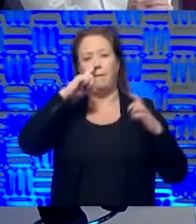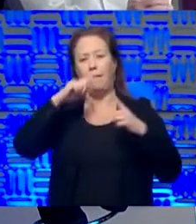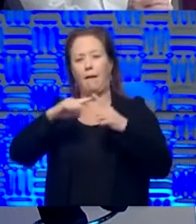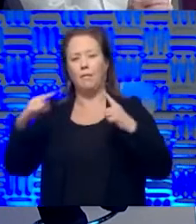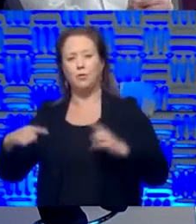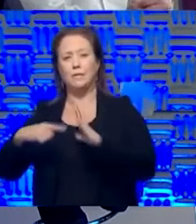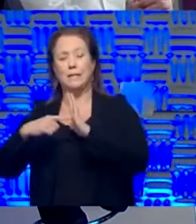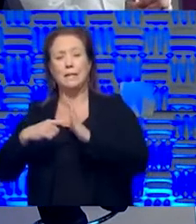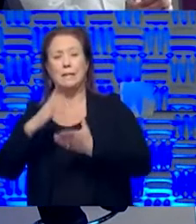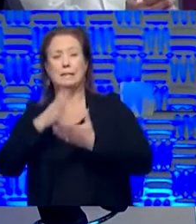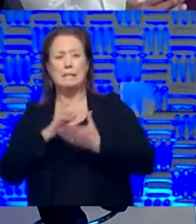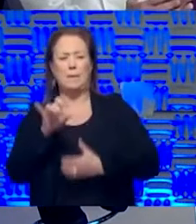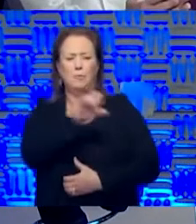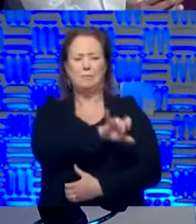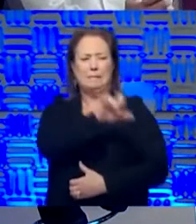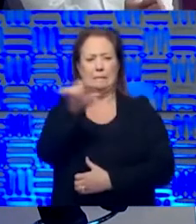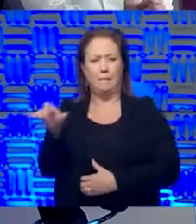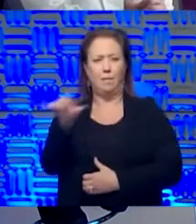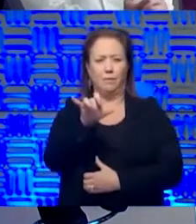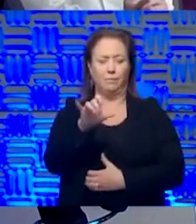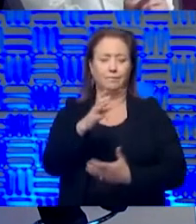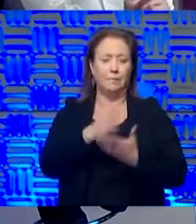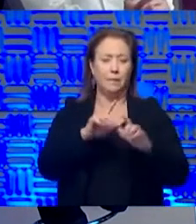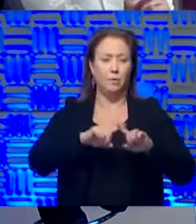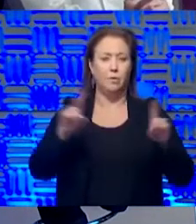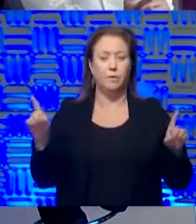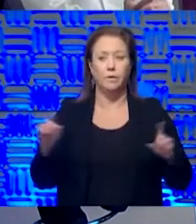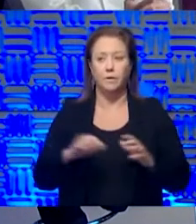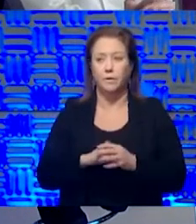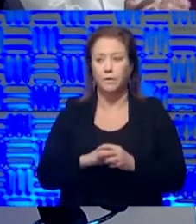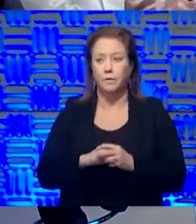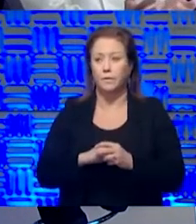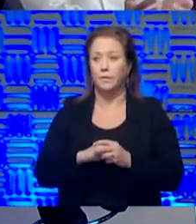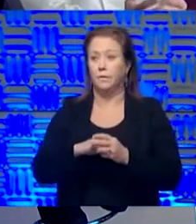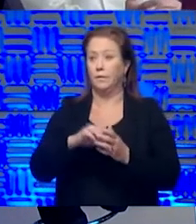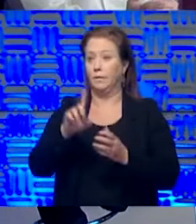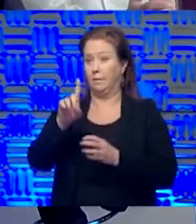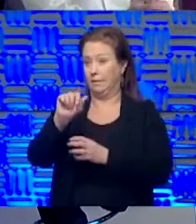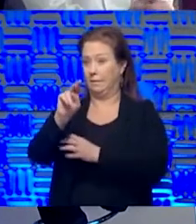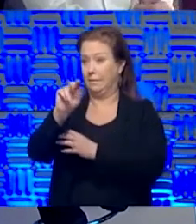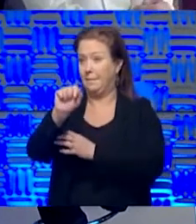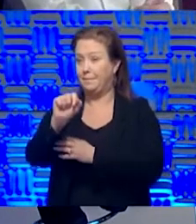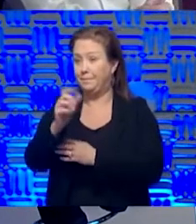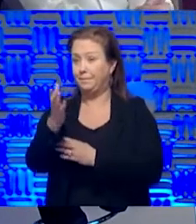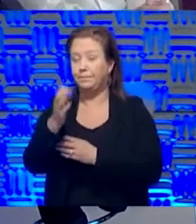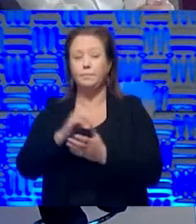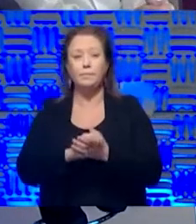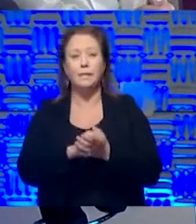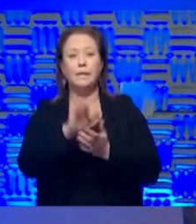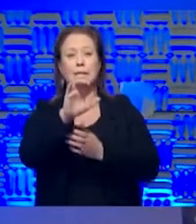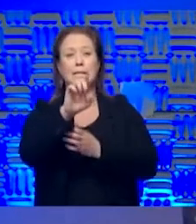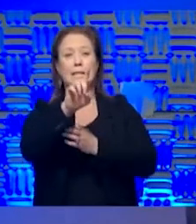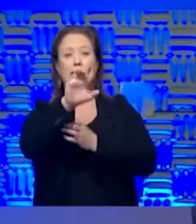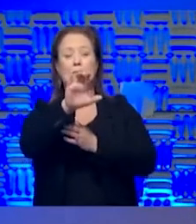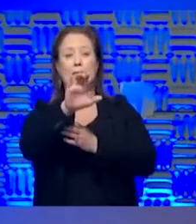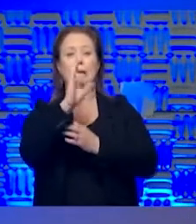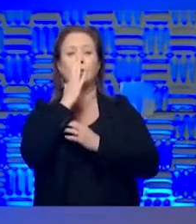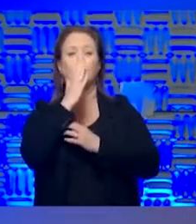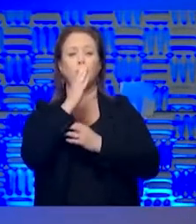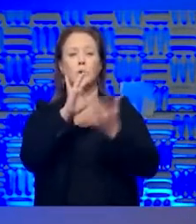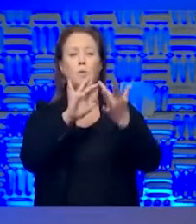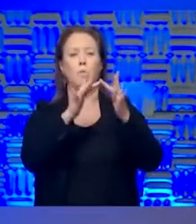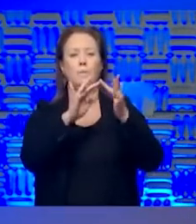symptoms. Some of them are similar. I understand and some are different. Dana. Yeah. the CDC website has a very good